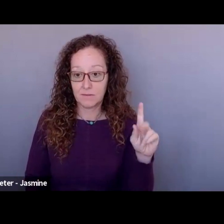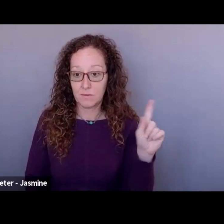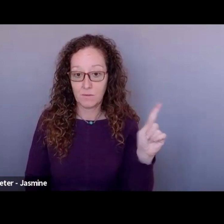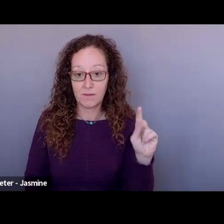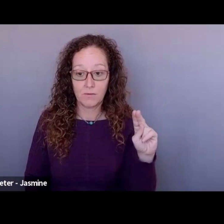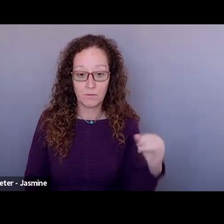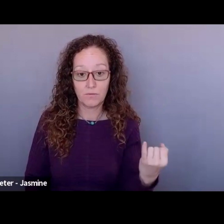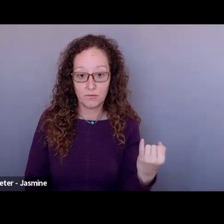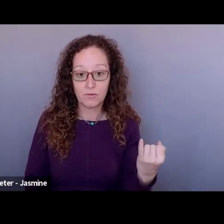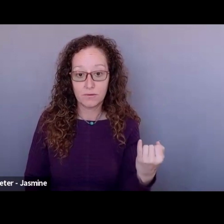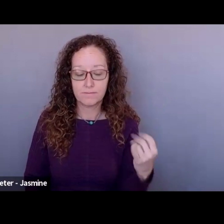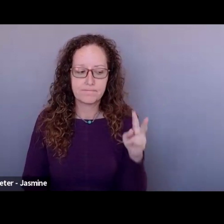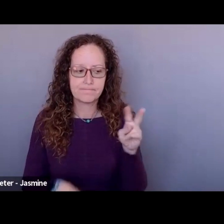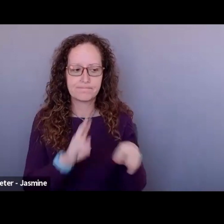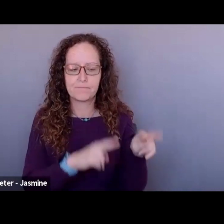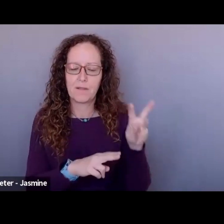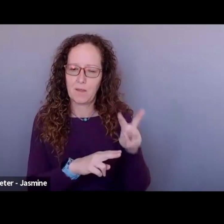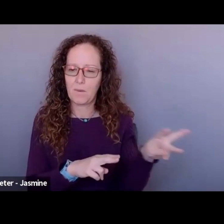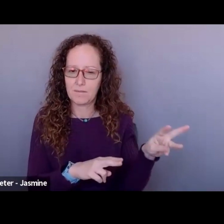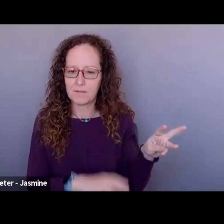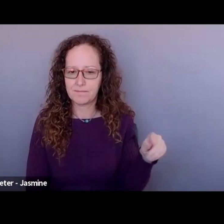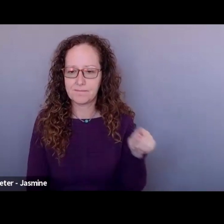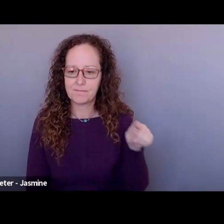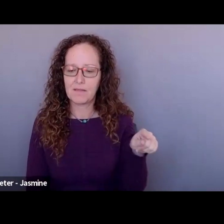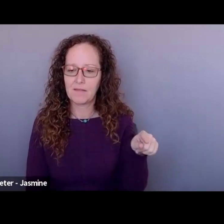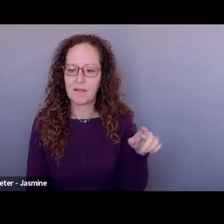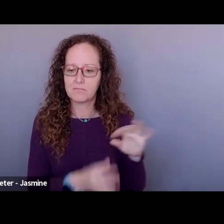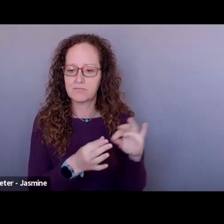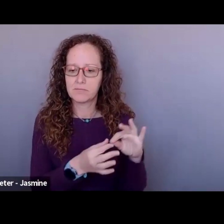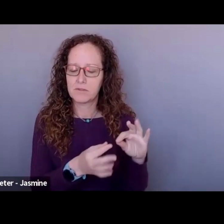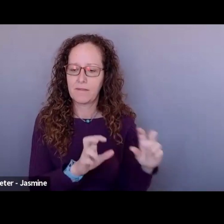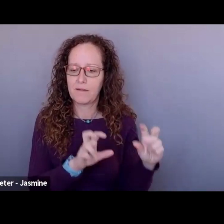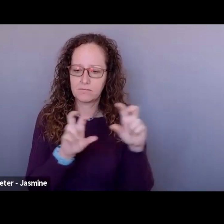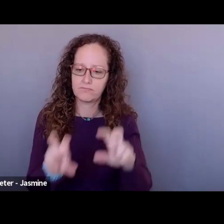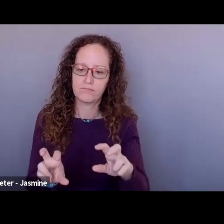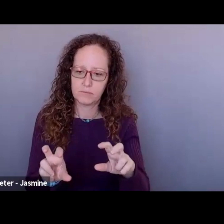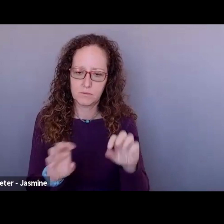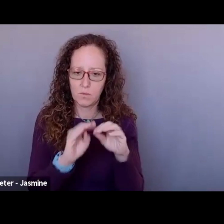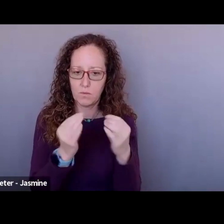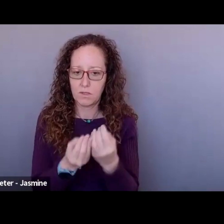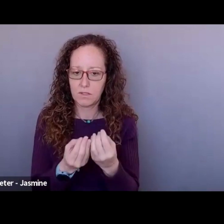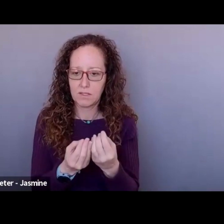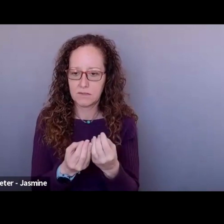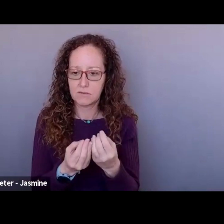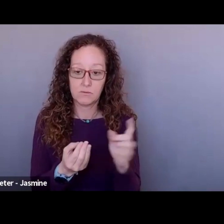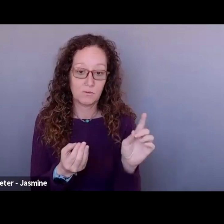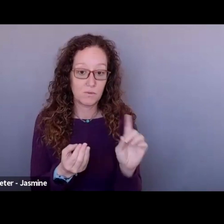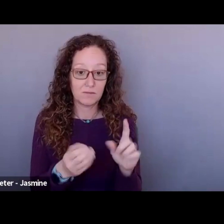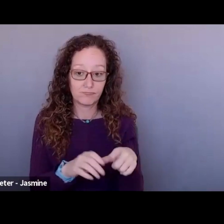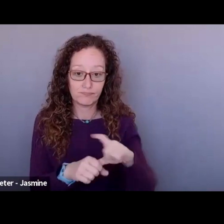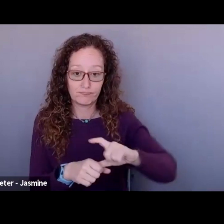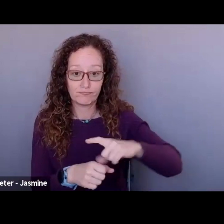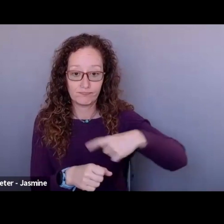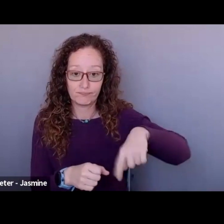and I was looking at their website and they said they fund organizations that are, are, you know, within the